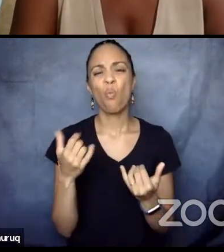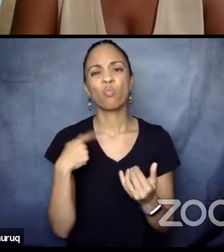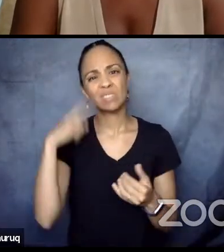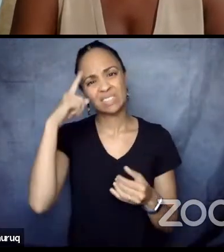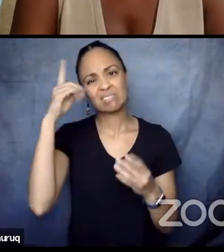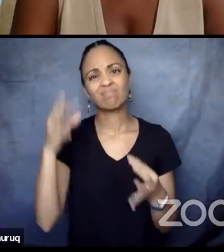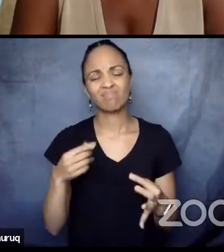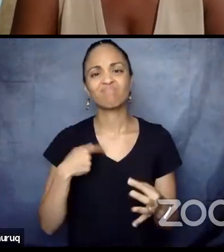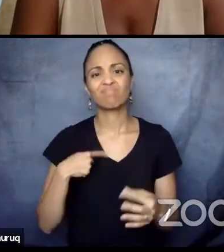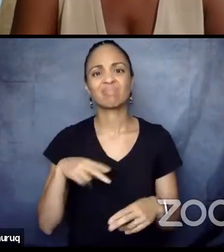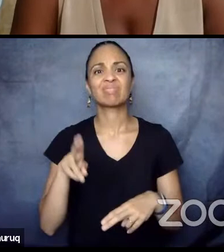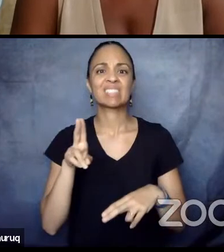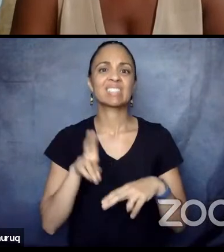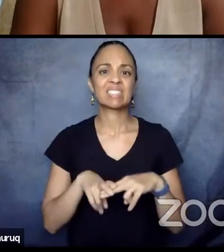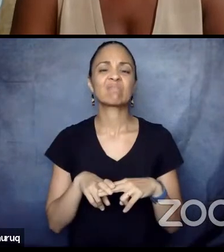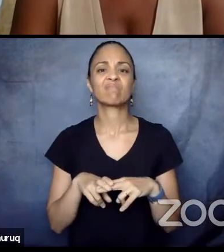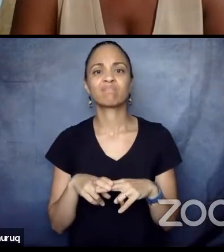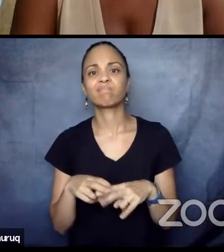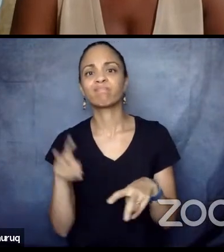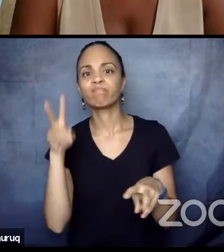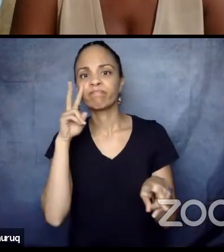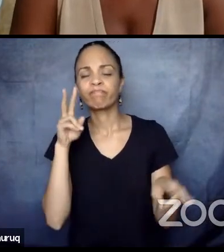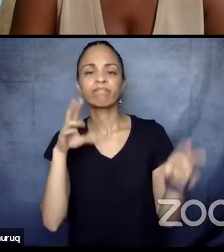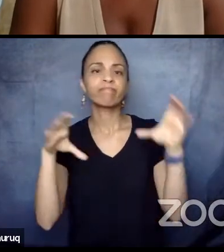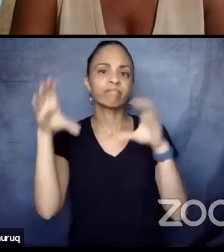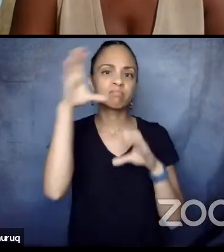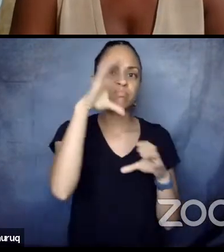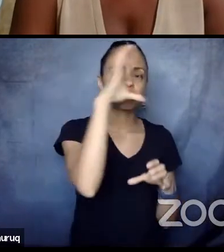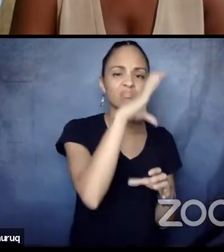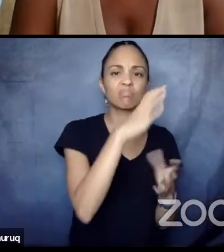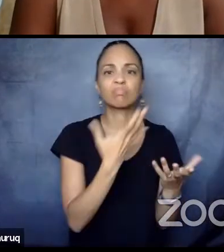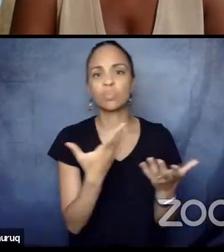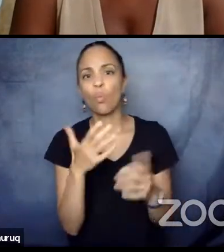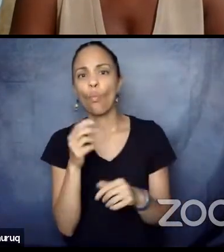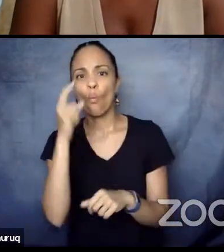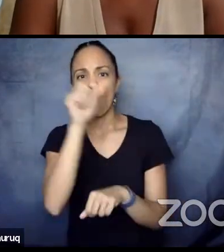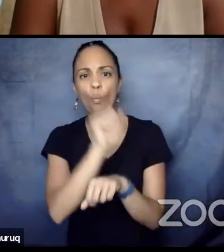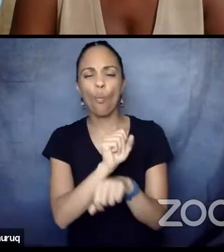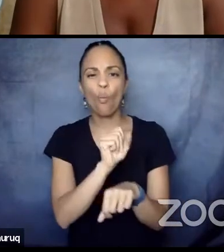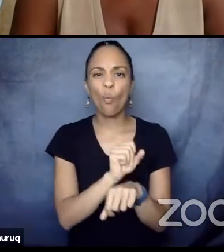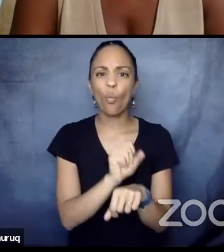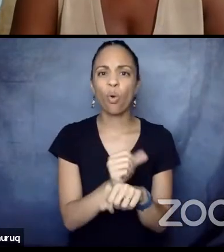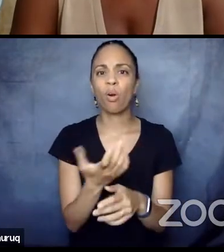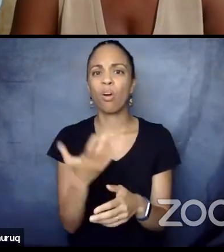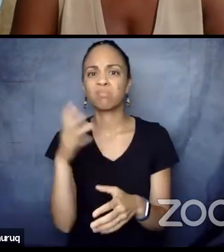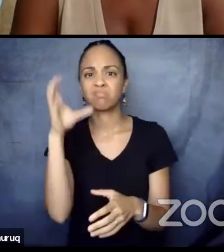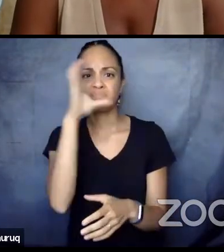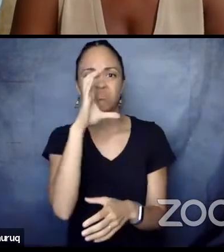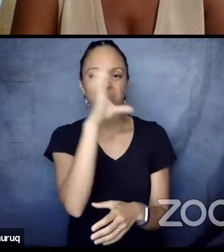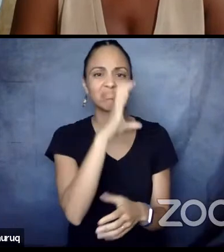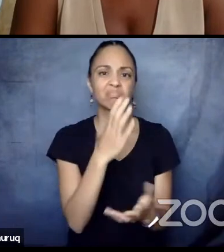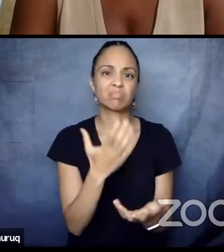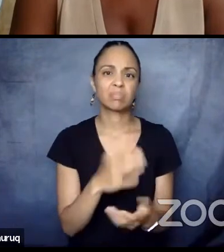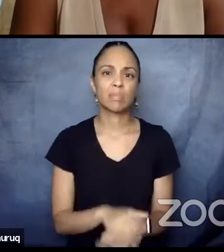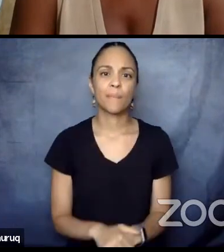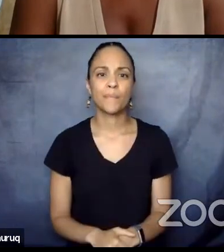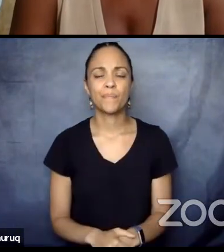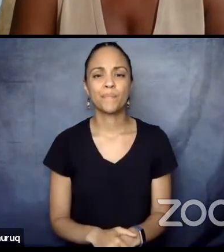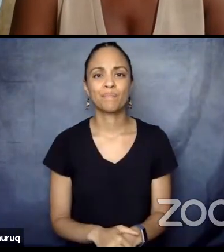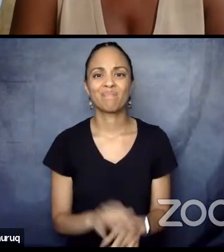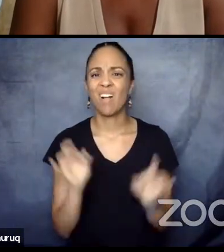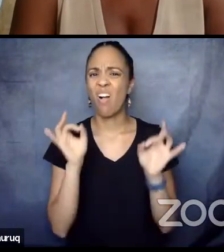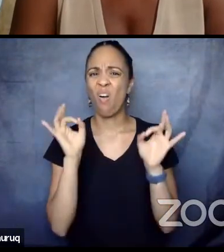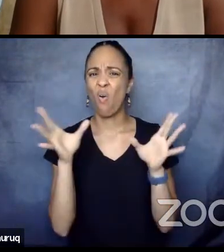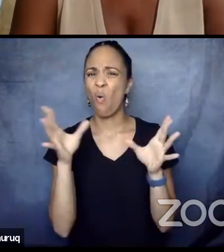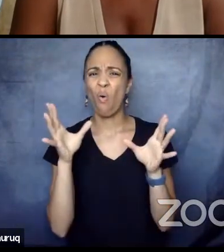contemporary dance thing, go back into company work, do my own work. It was though it was the worst. It was the absolute worst because of many things. Okay, so